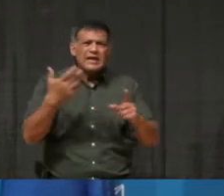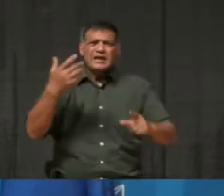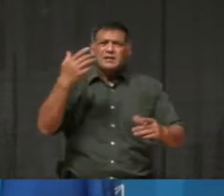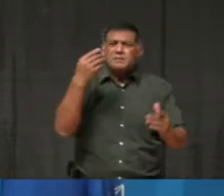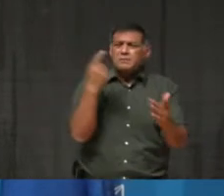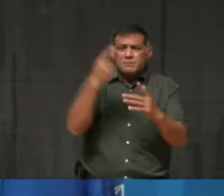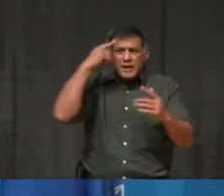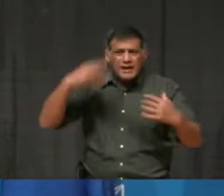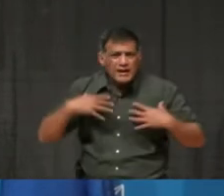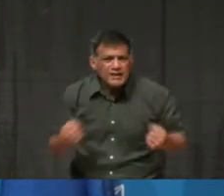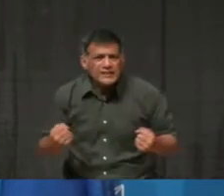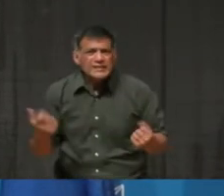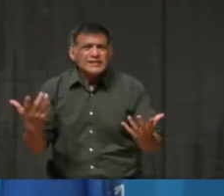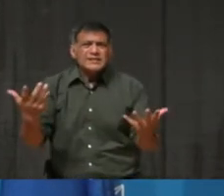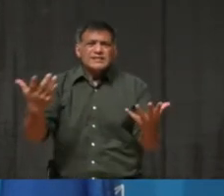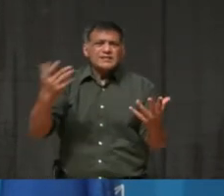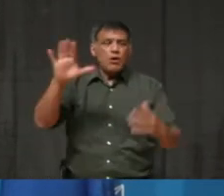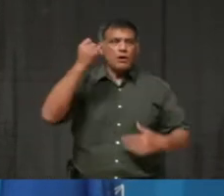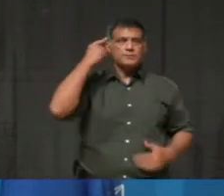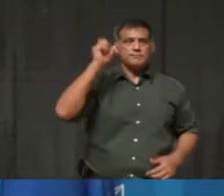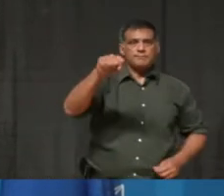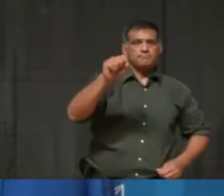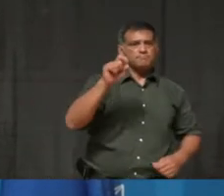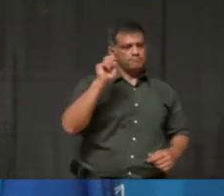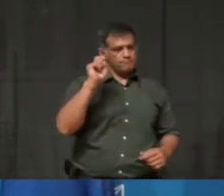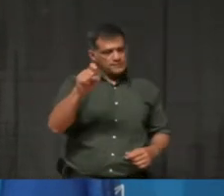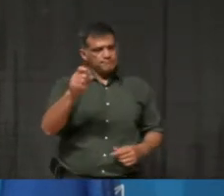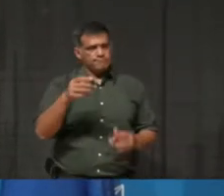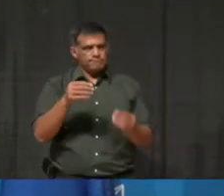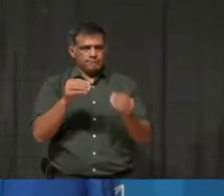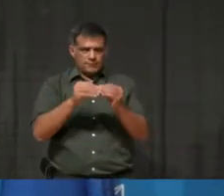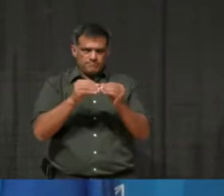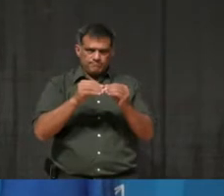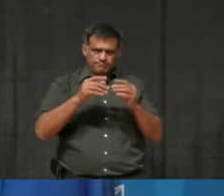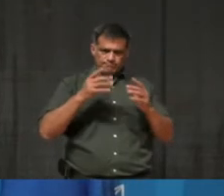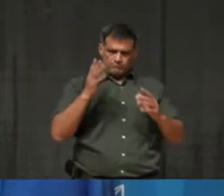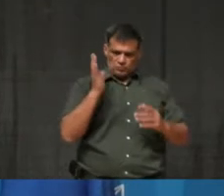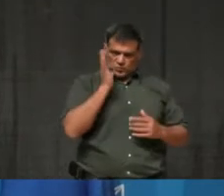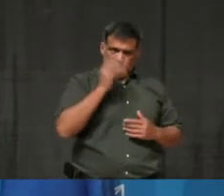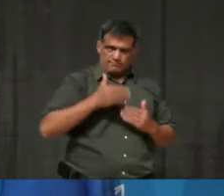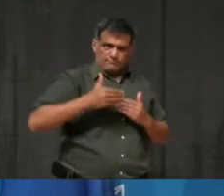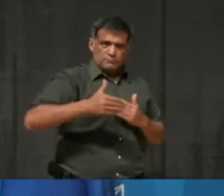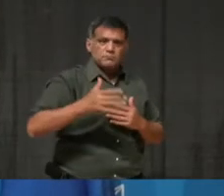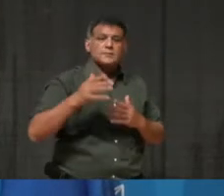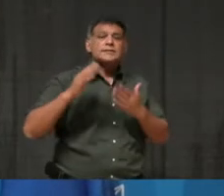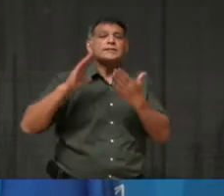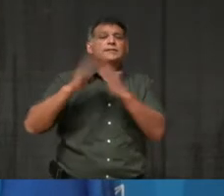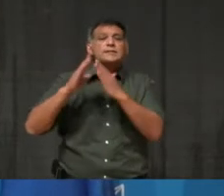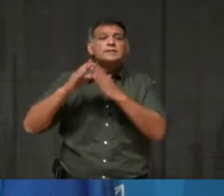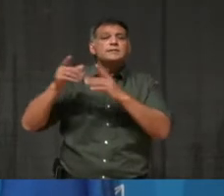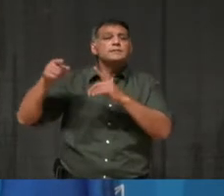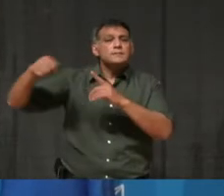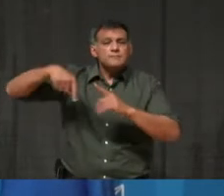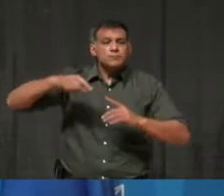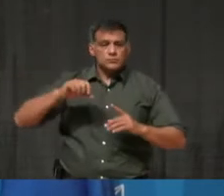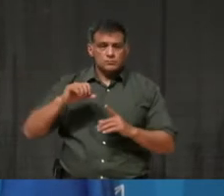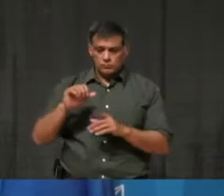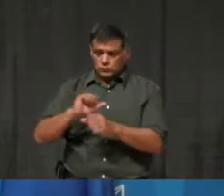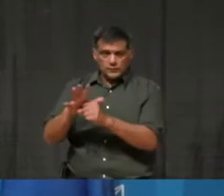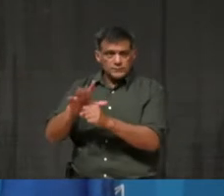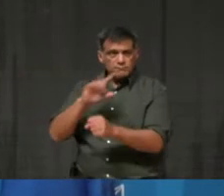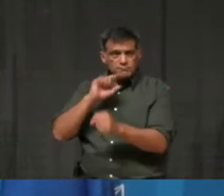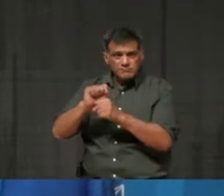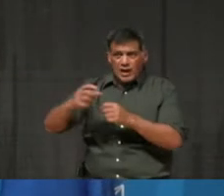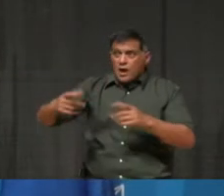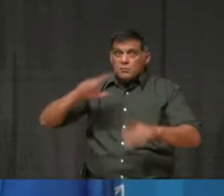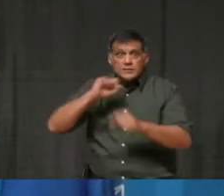must mitigate these. But we also remember that in communities where the virus has run rampant, those exact